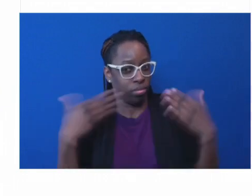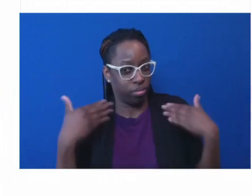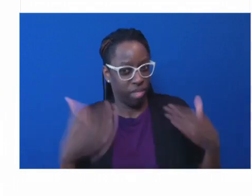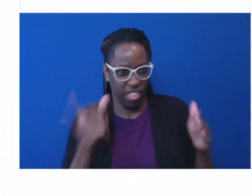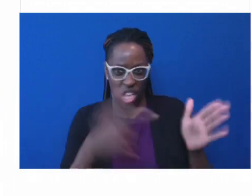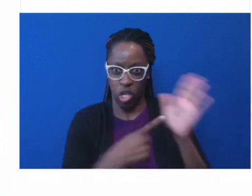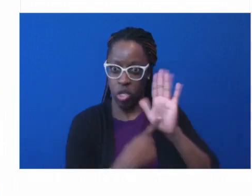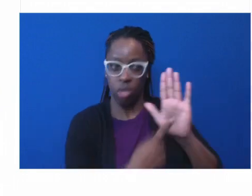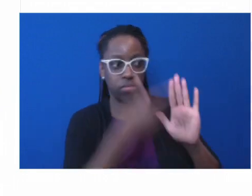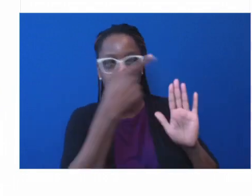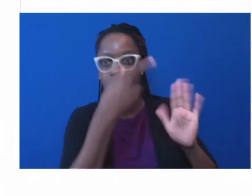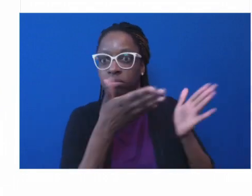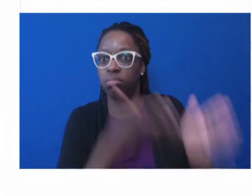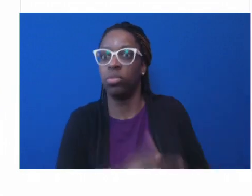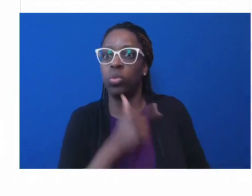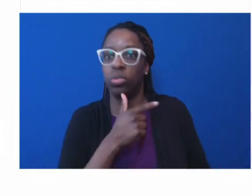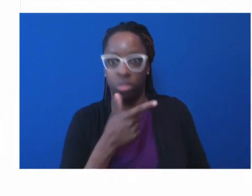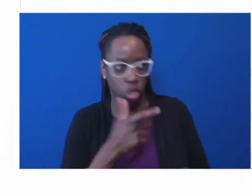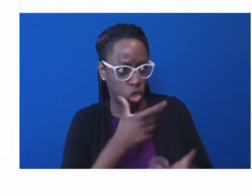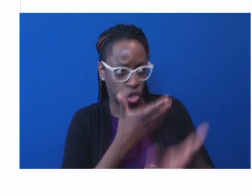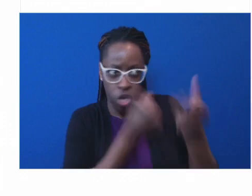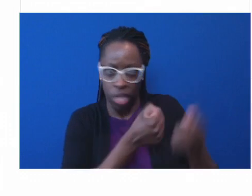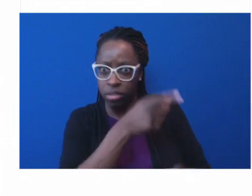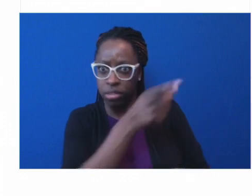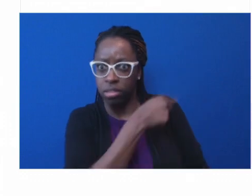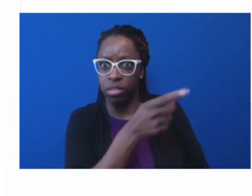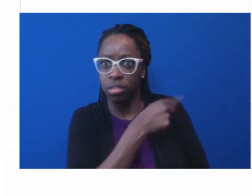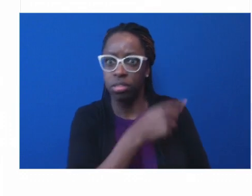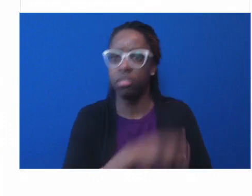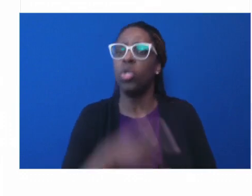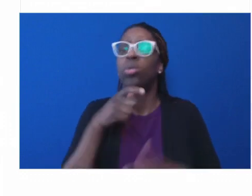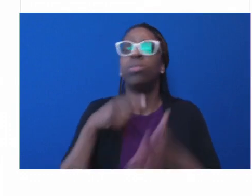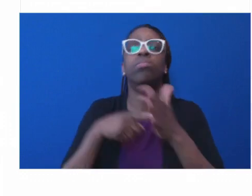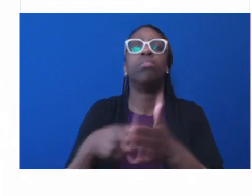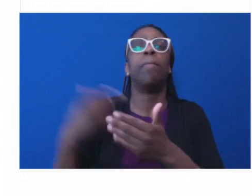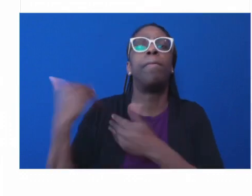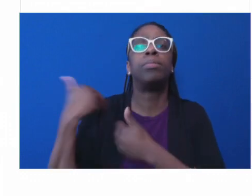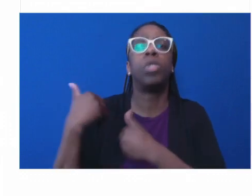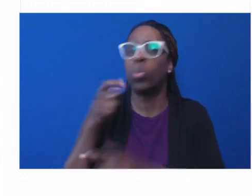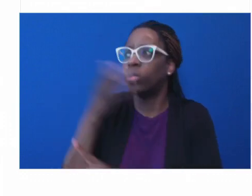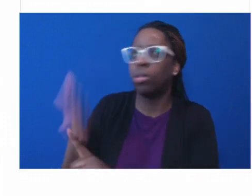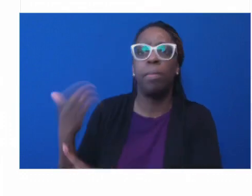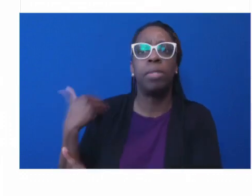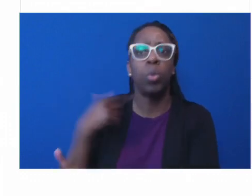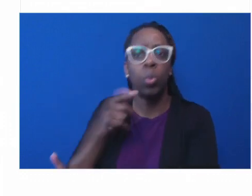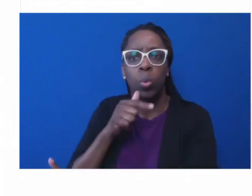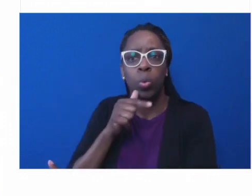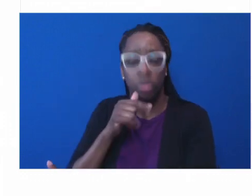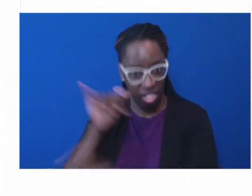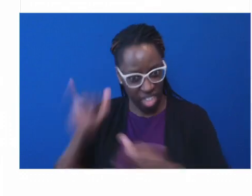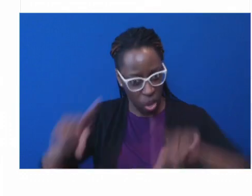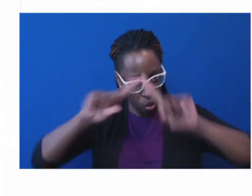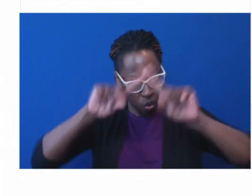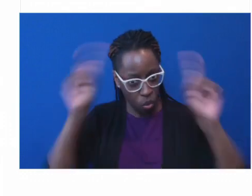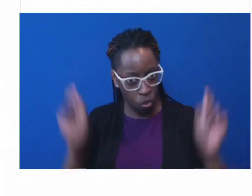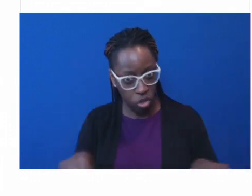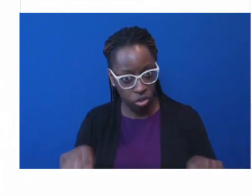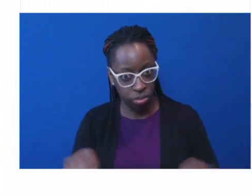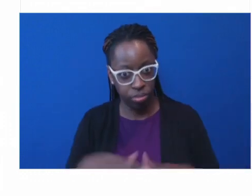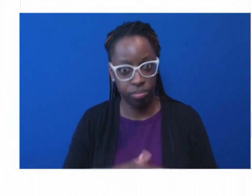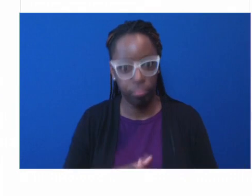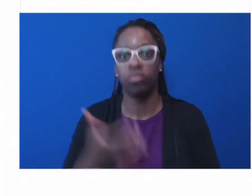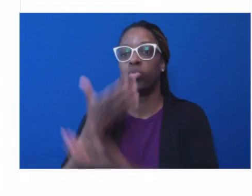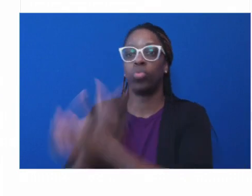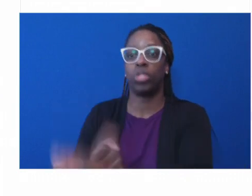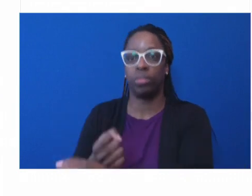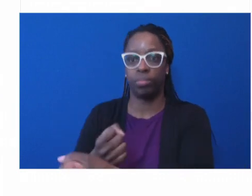If you could just speak to the workforce issues there. This was a question that came in from the audience. I just want to make sure we get that out